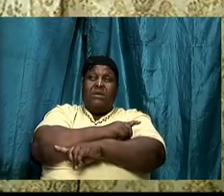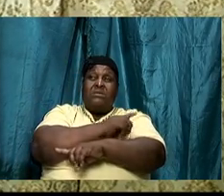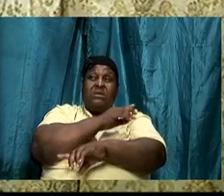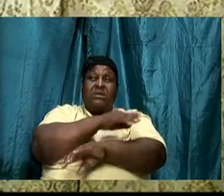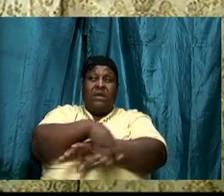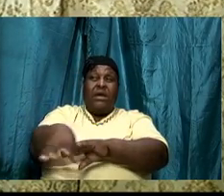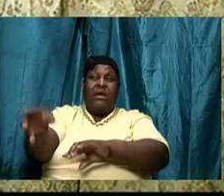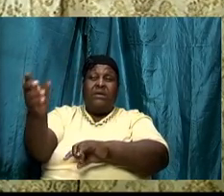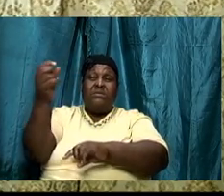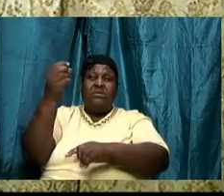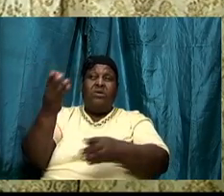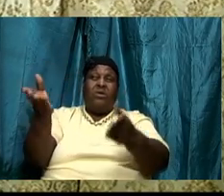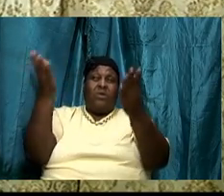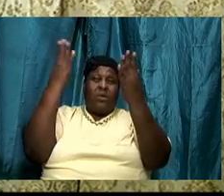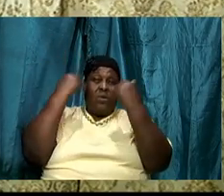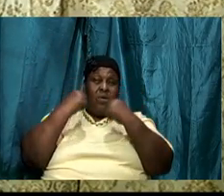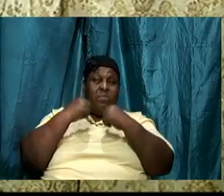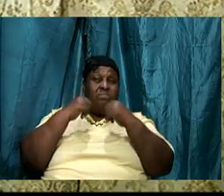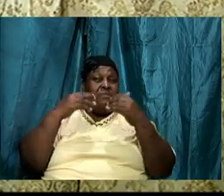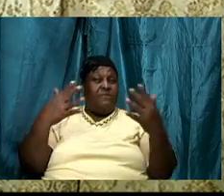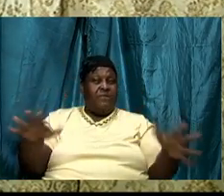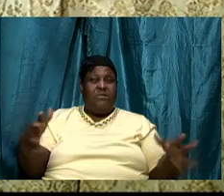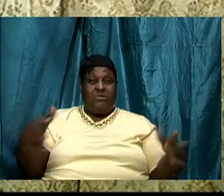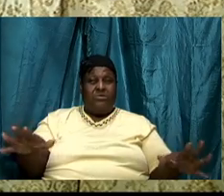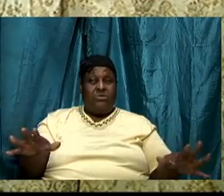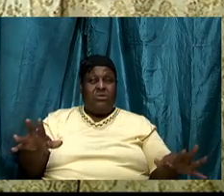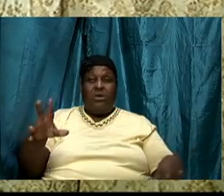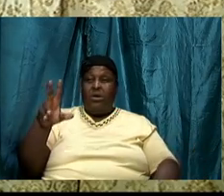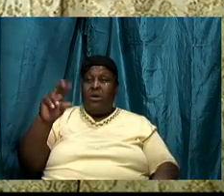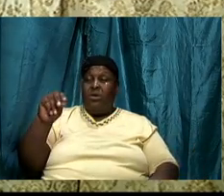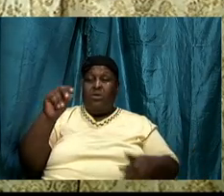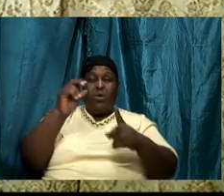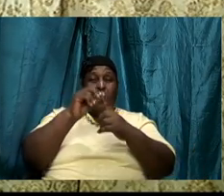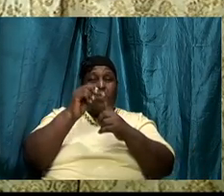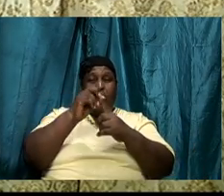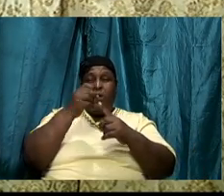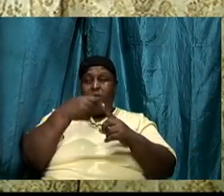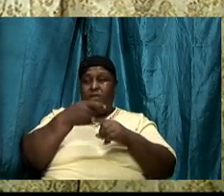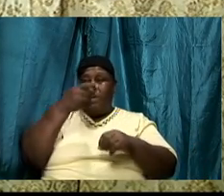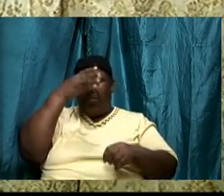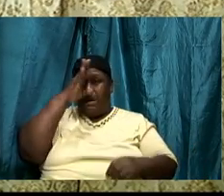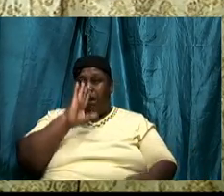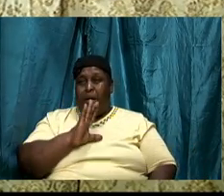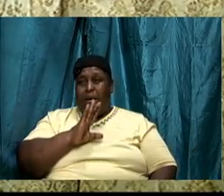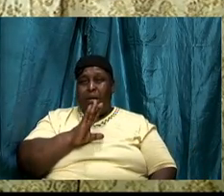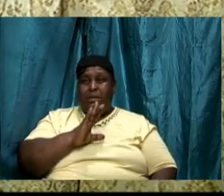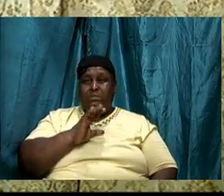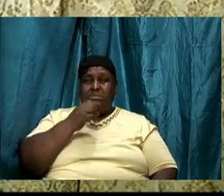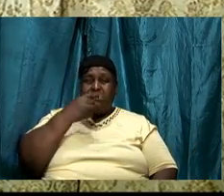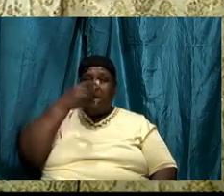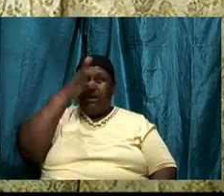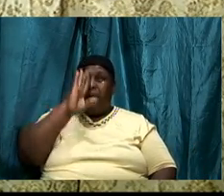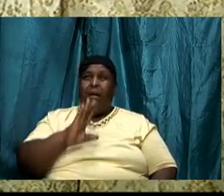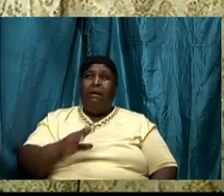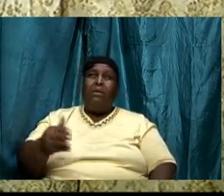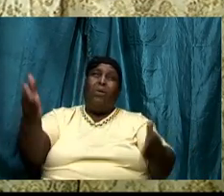pass no word from God they said God I want you to come before me